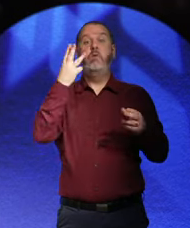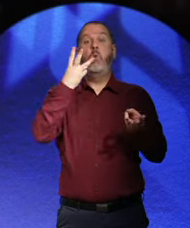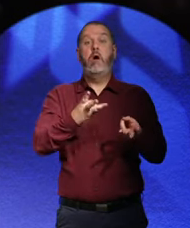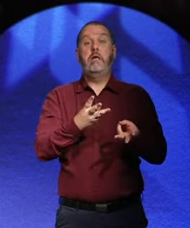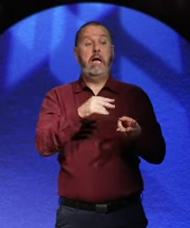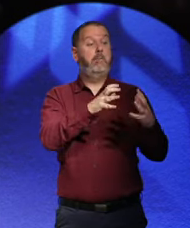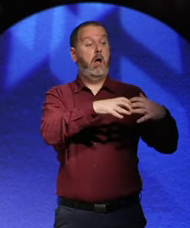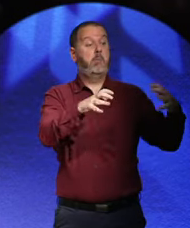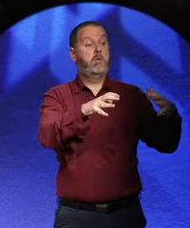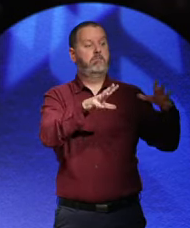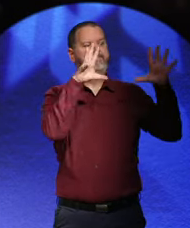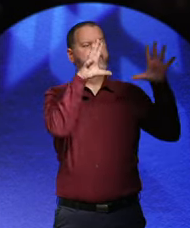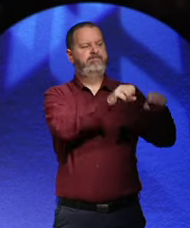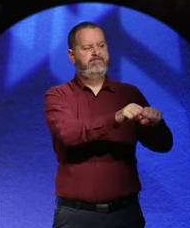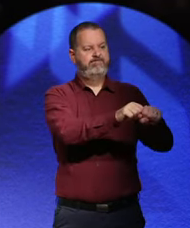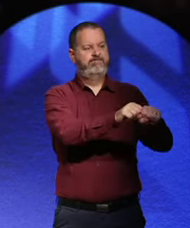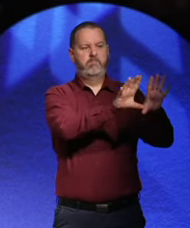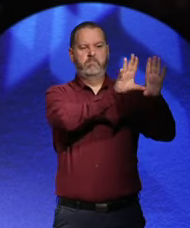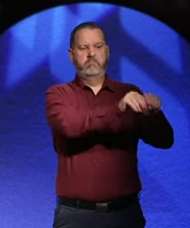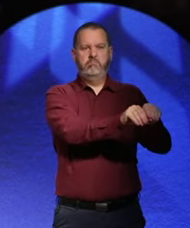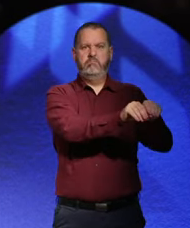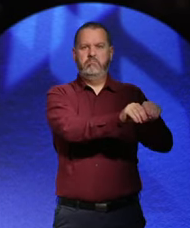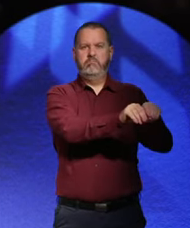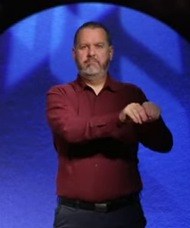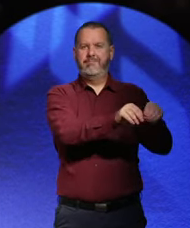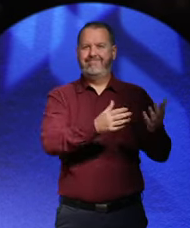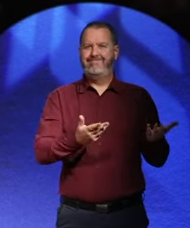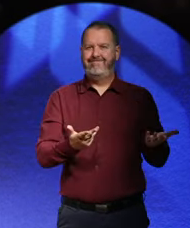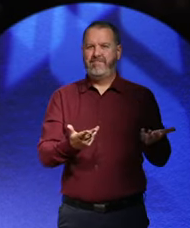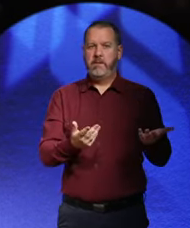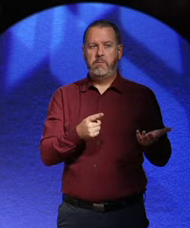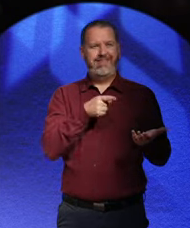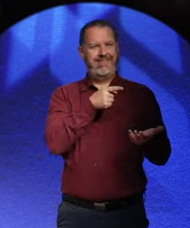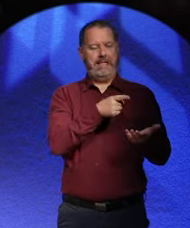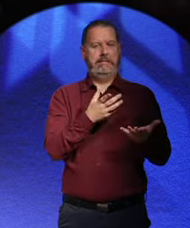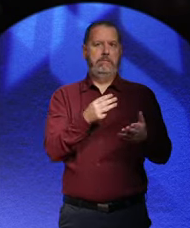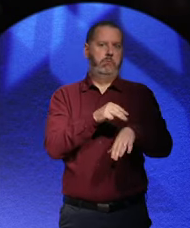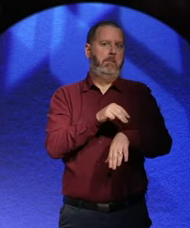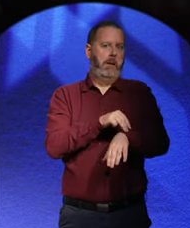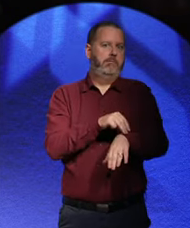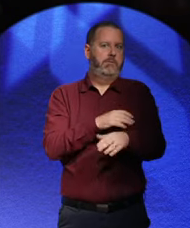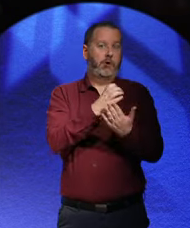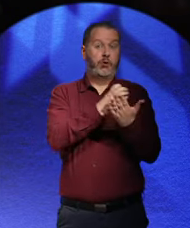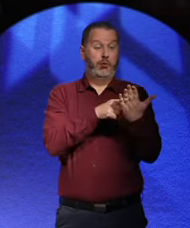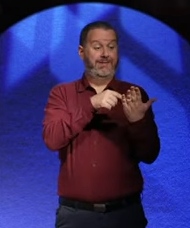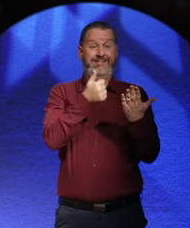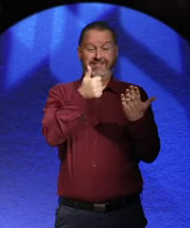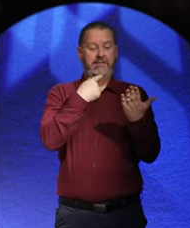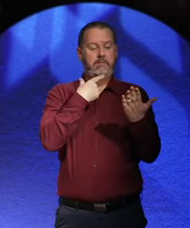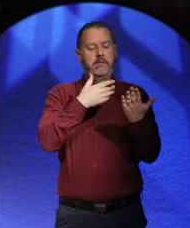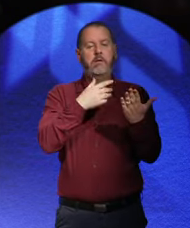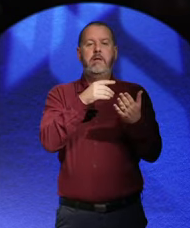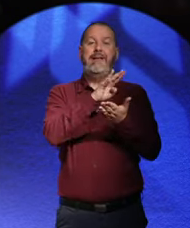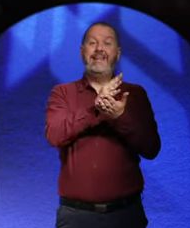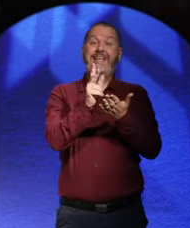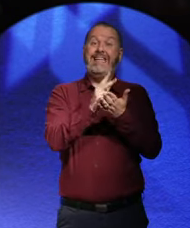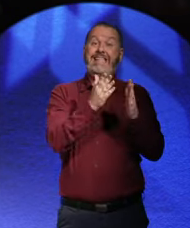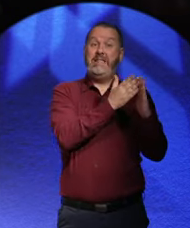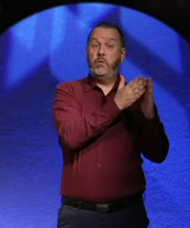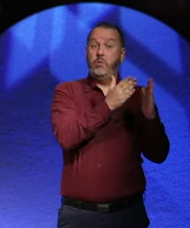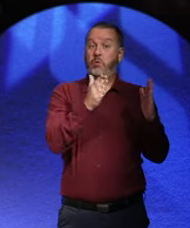And this was kind of a ticking time bomb. It wasn't a problem from 1918 to